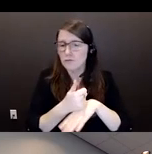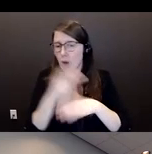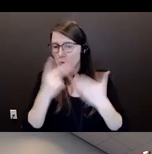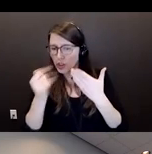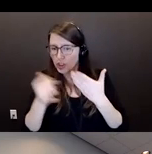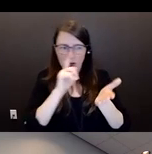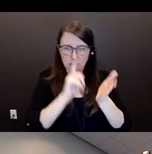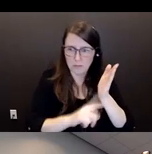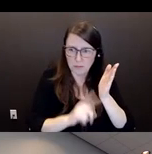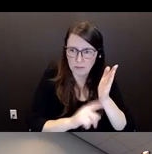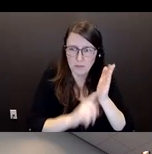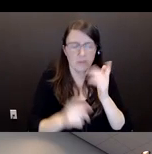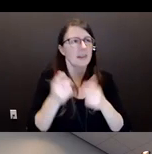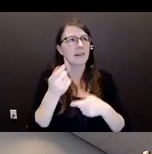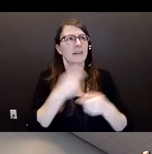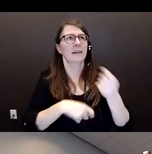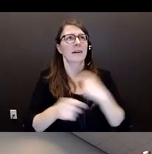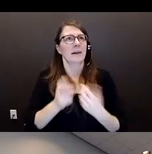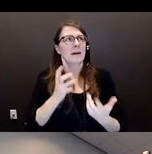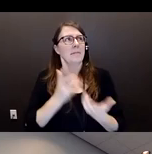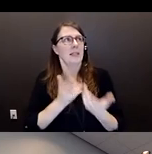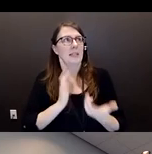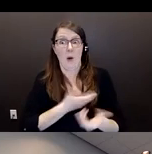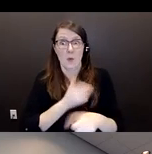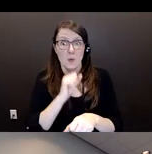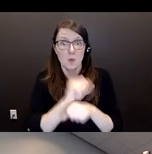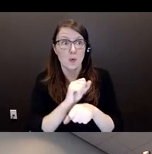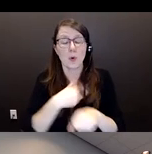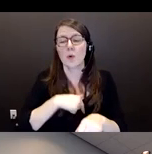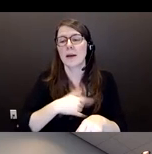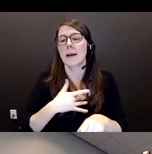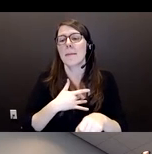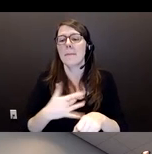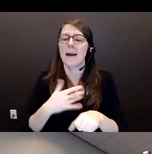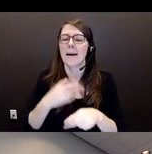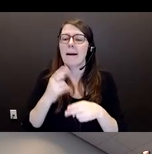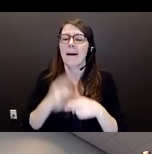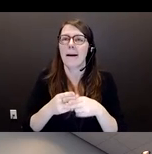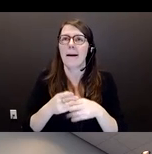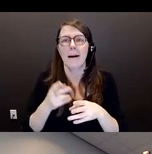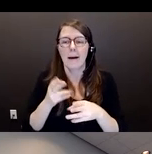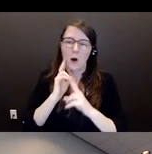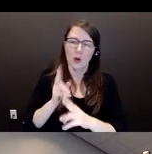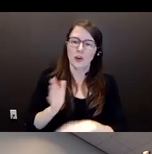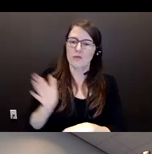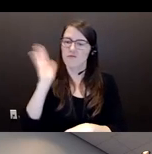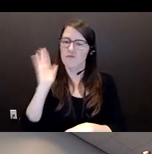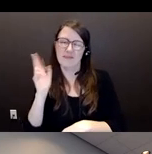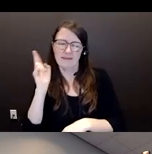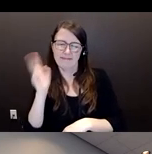specific to the work we're doing, we tend to go after battleships of the past. So there was one back in the